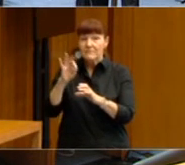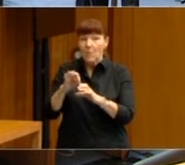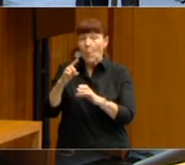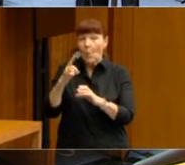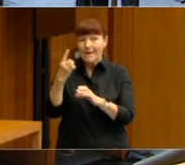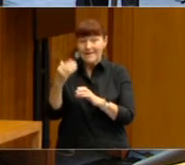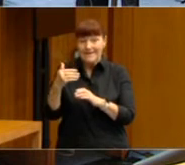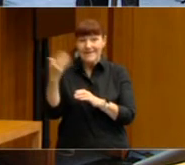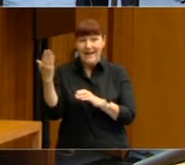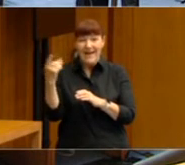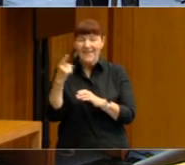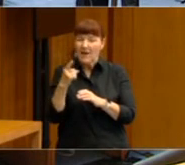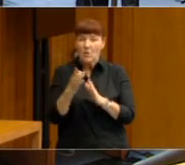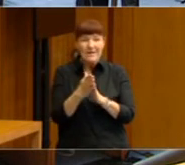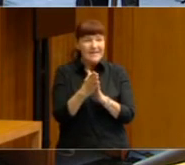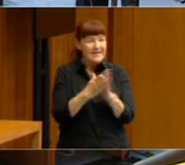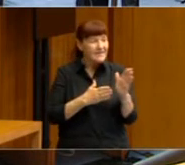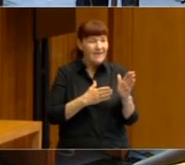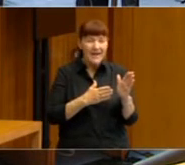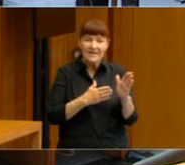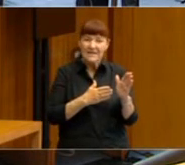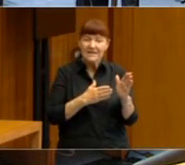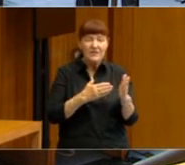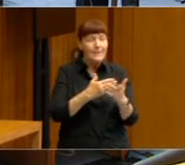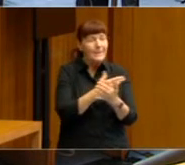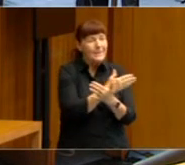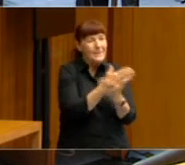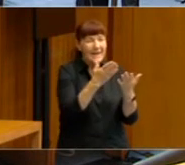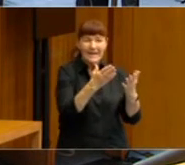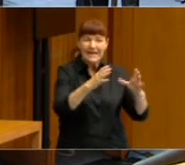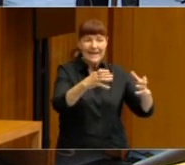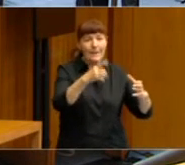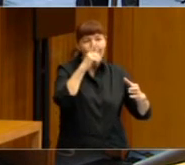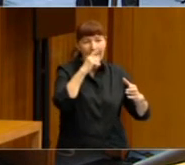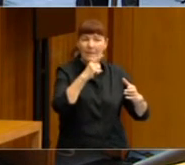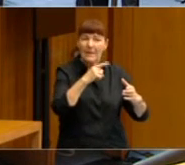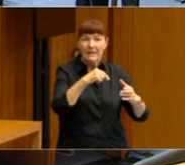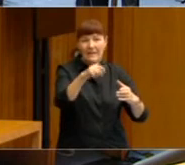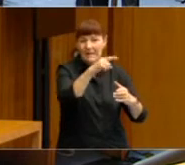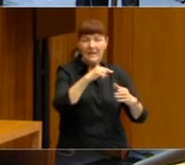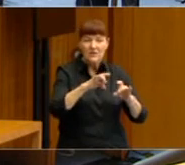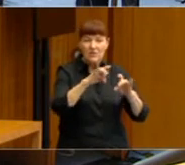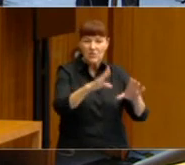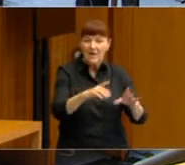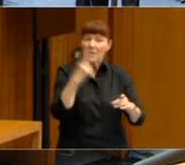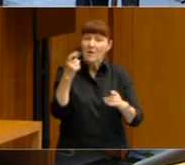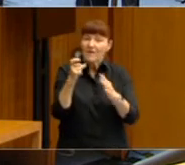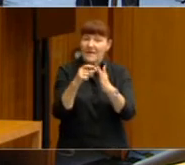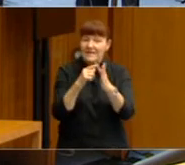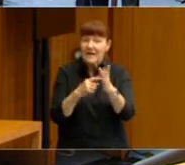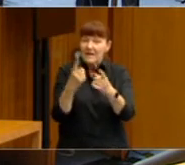a whole huge segment of the population. So, I'm wondering if there are any data that support